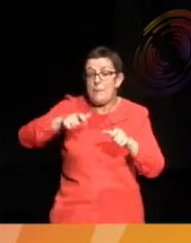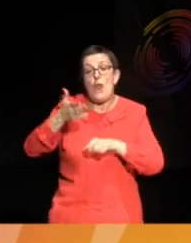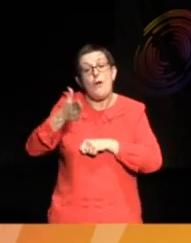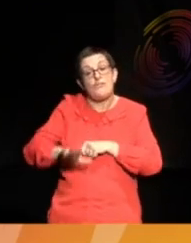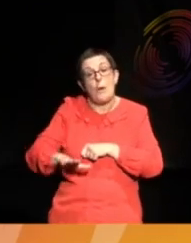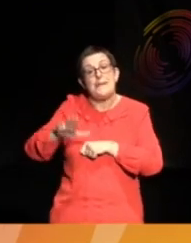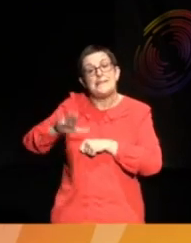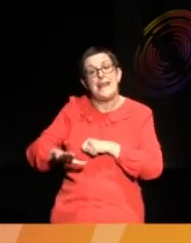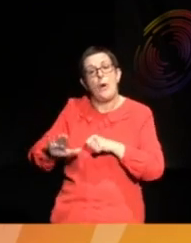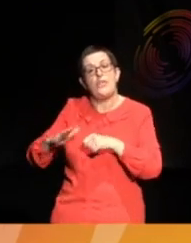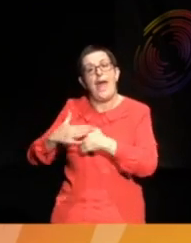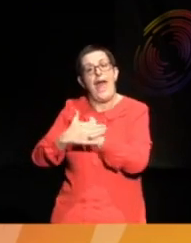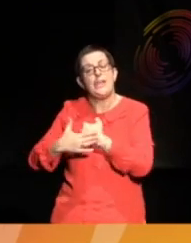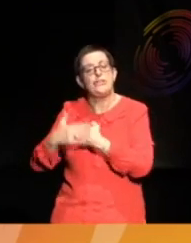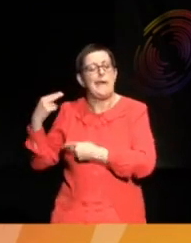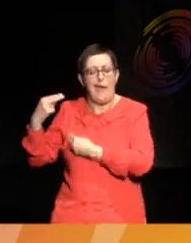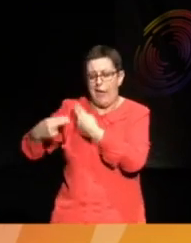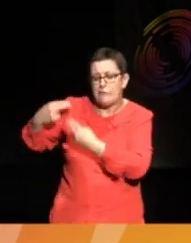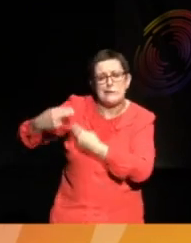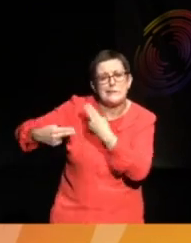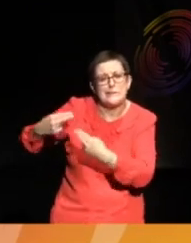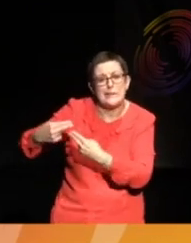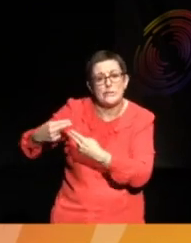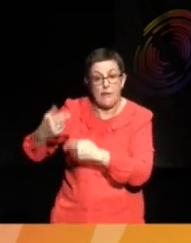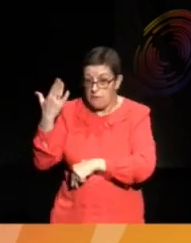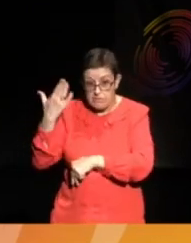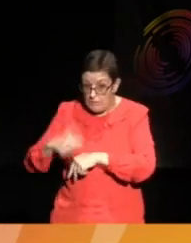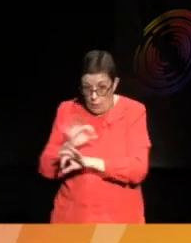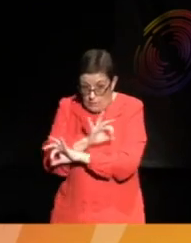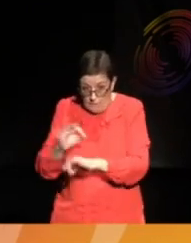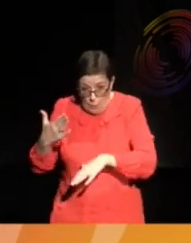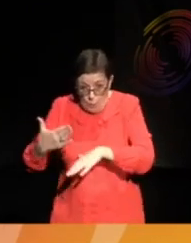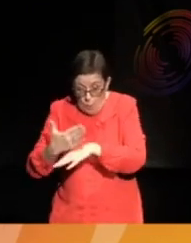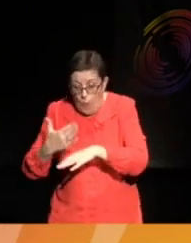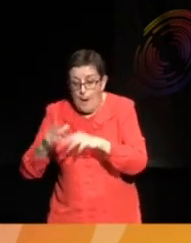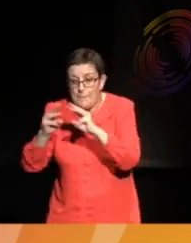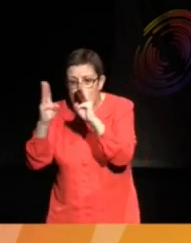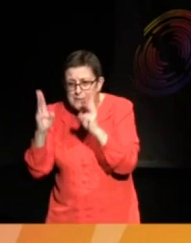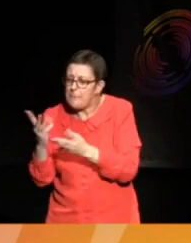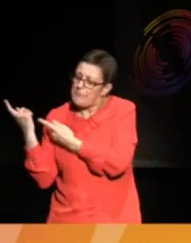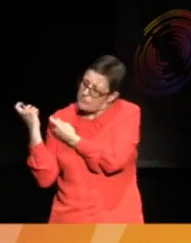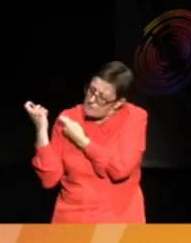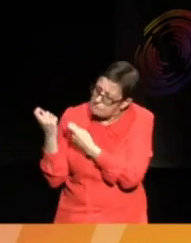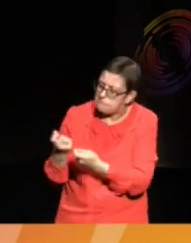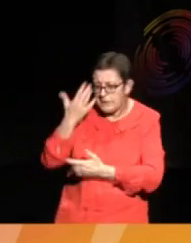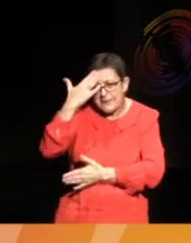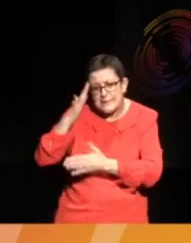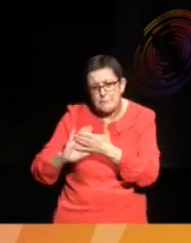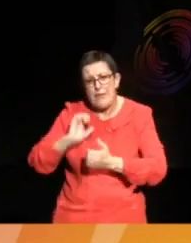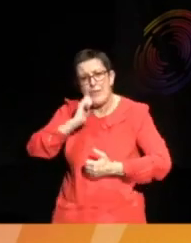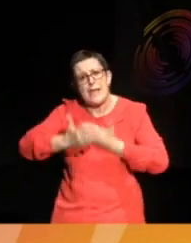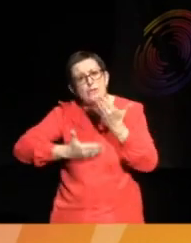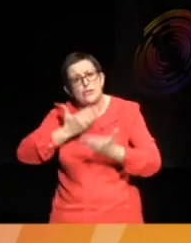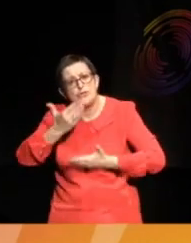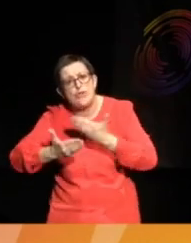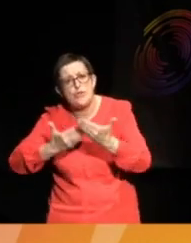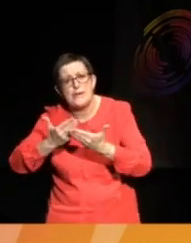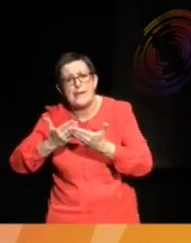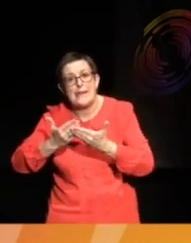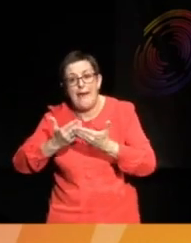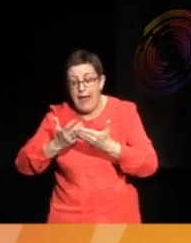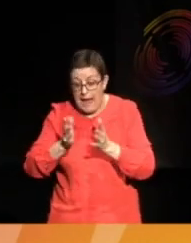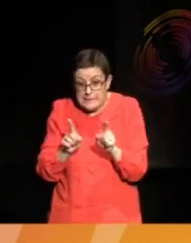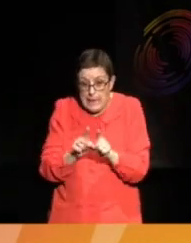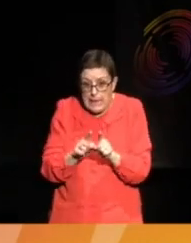ever worked in museums, who are bringing their lived experience and their narratives and those collections together. I think it's like alchemy,